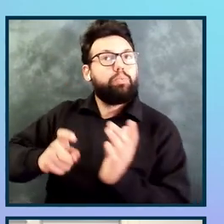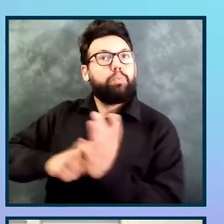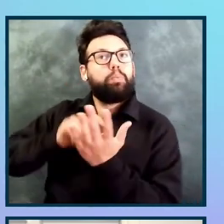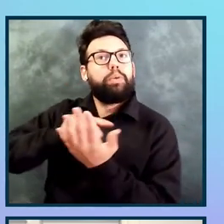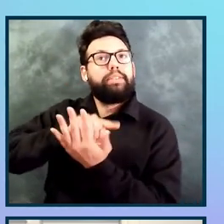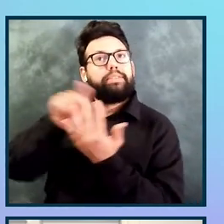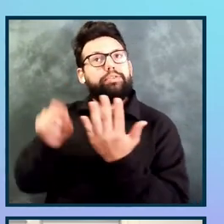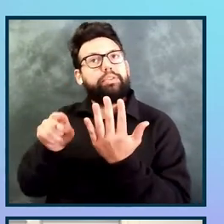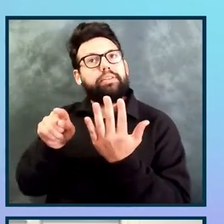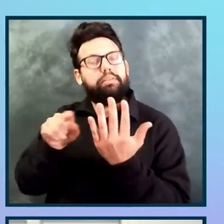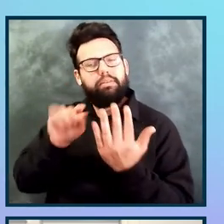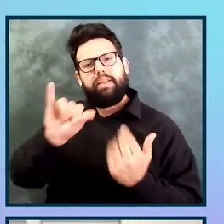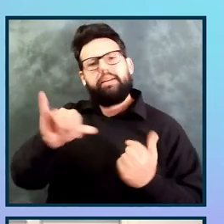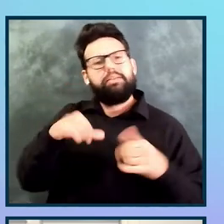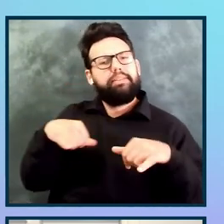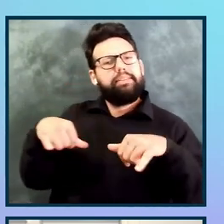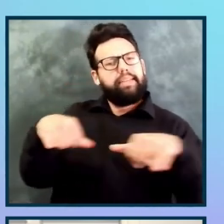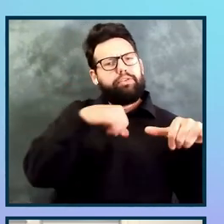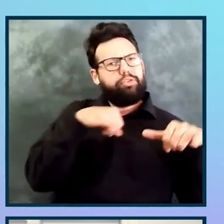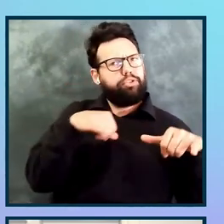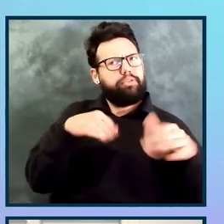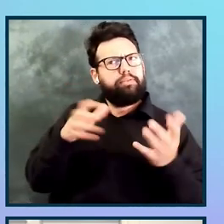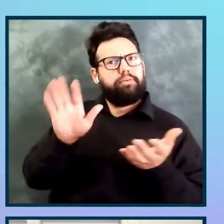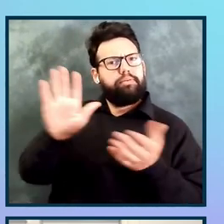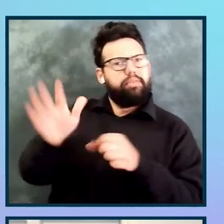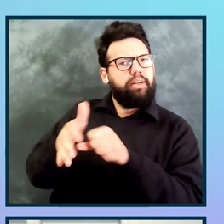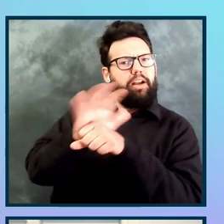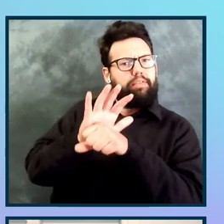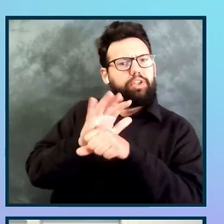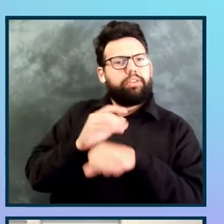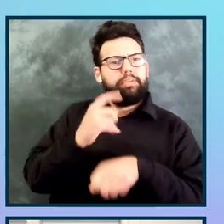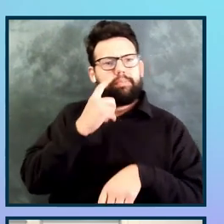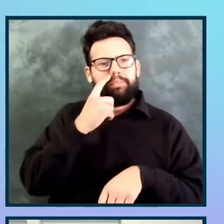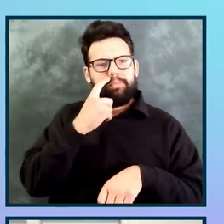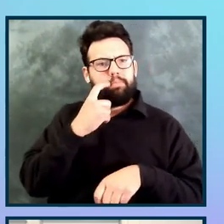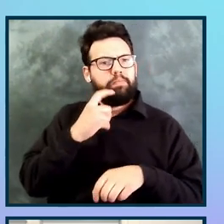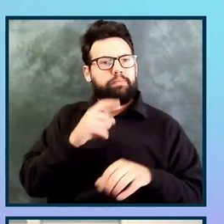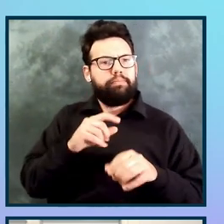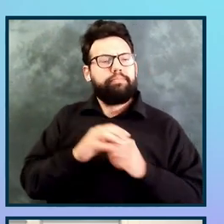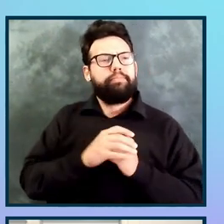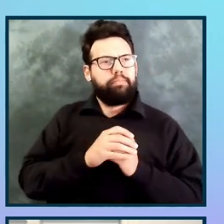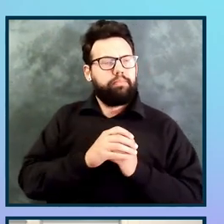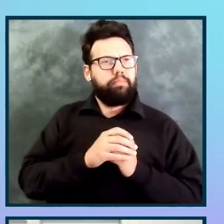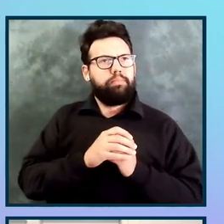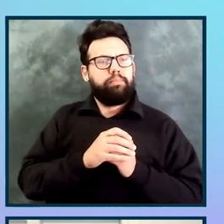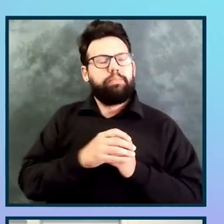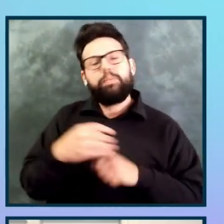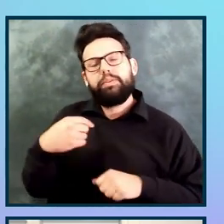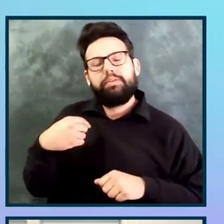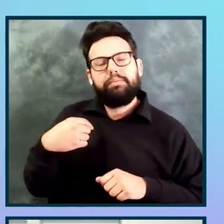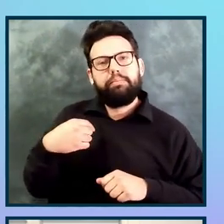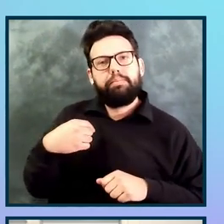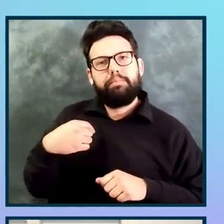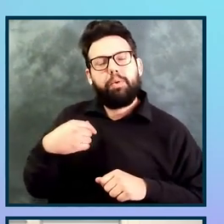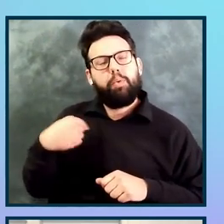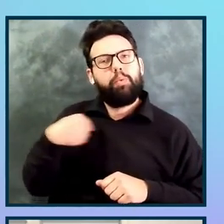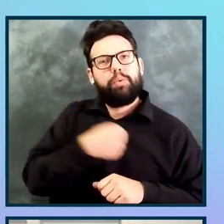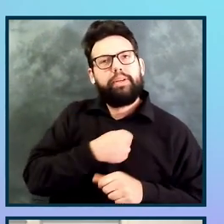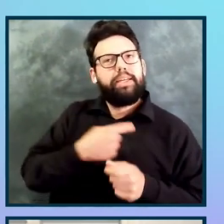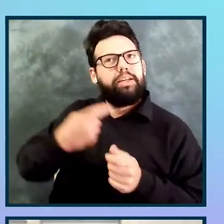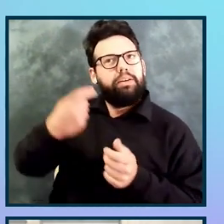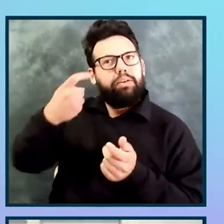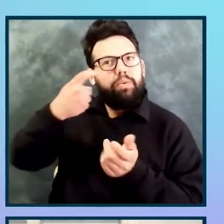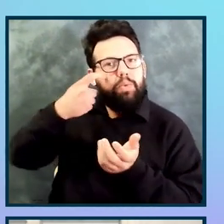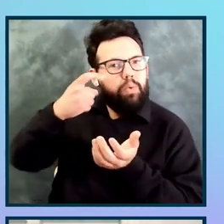what we, what they found was that out in the wild, the tendency for the issues that are caused by people is